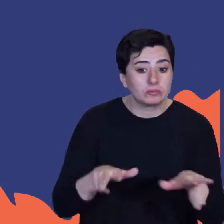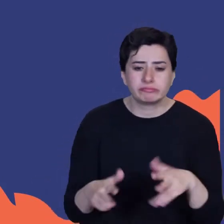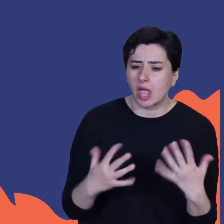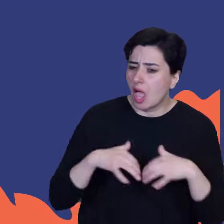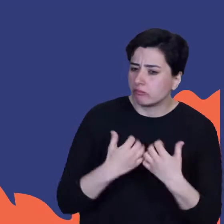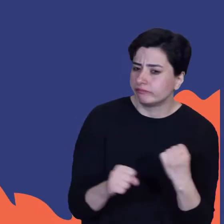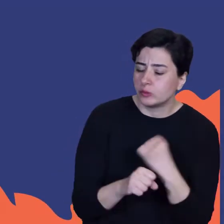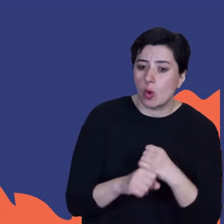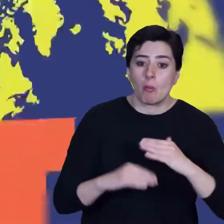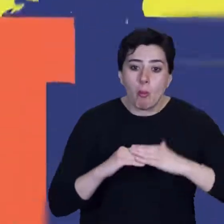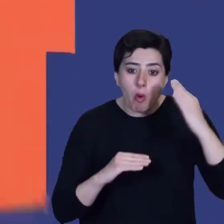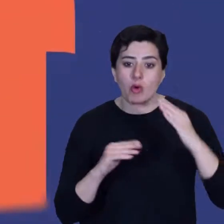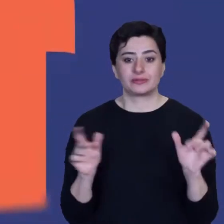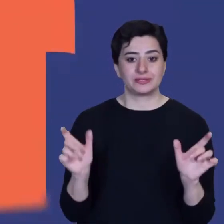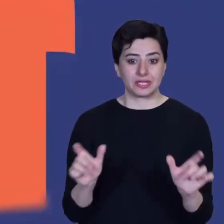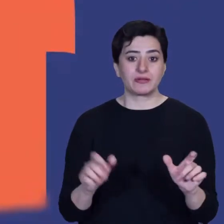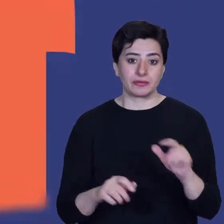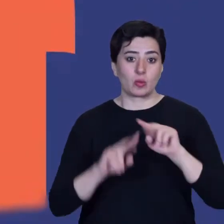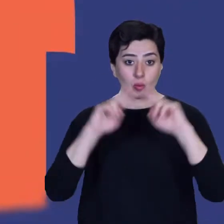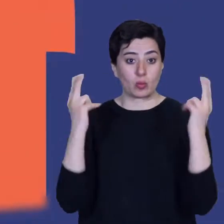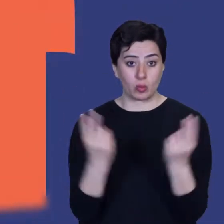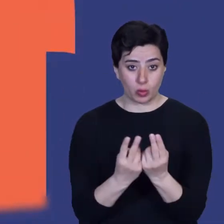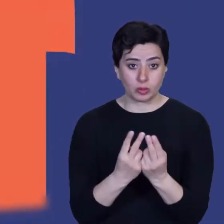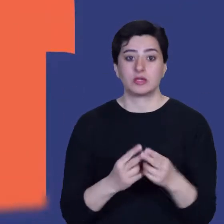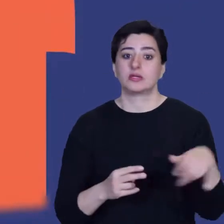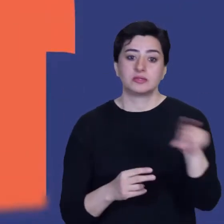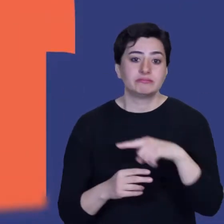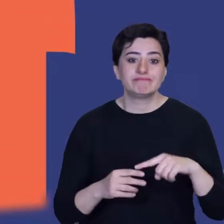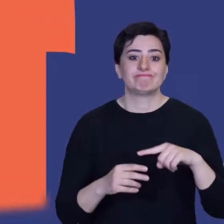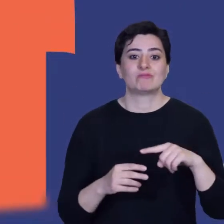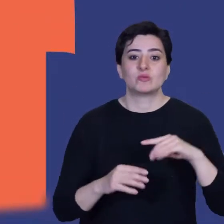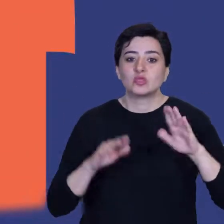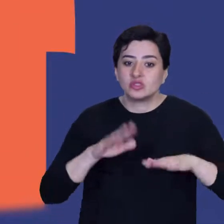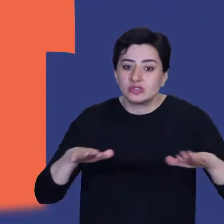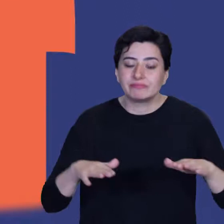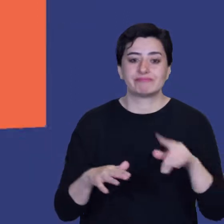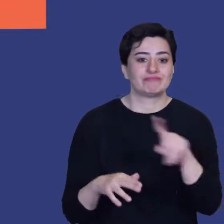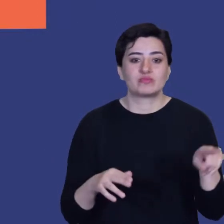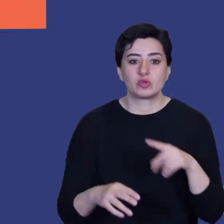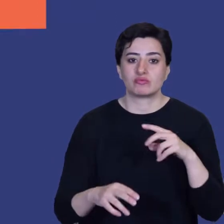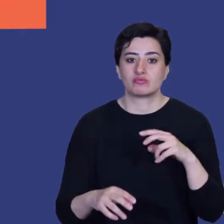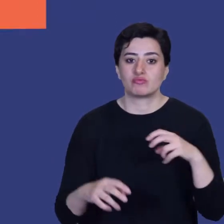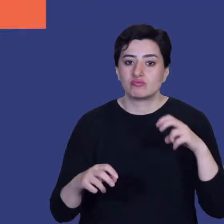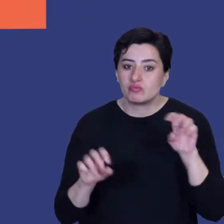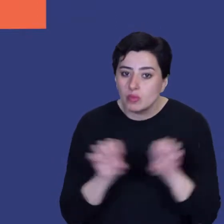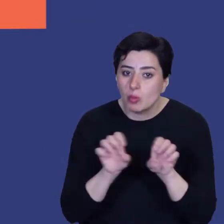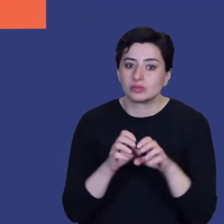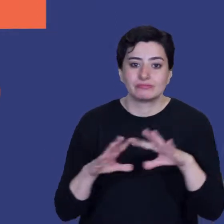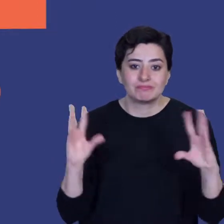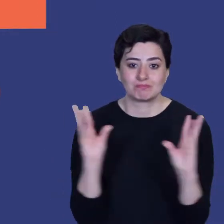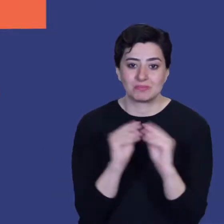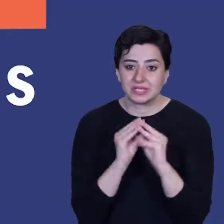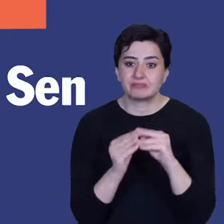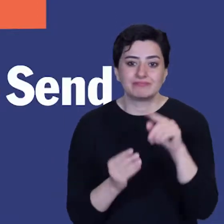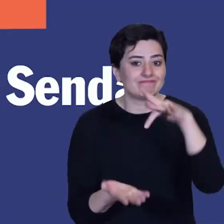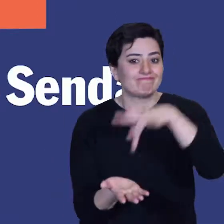make the world safer. It's called the Sendai Framework for Disaster Risk Reduction, because the meeting took place in